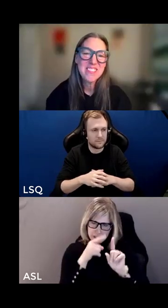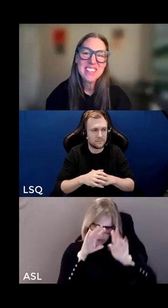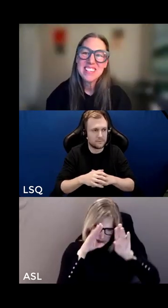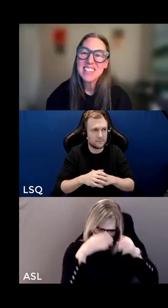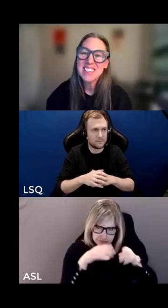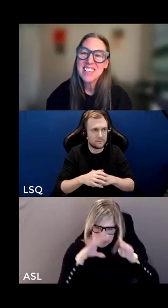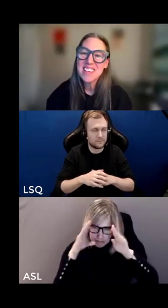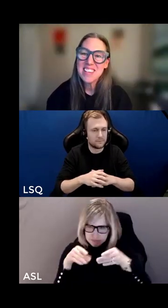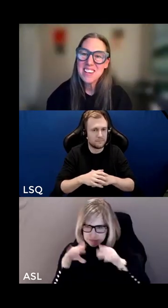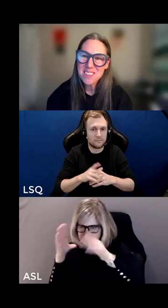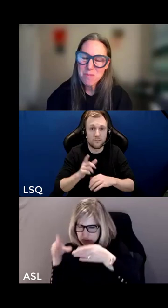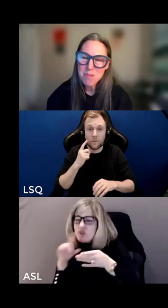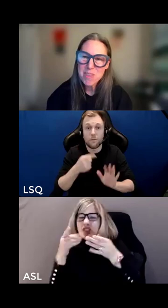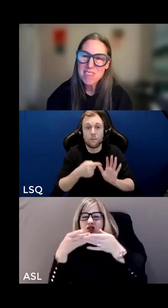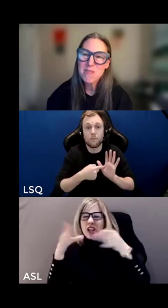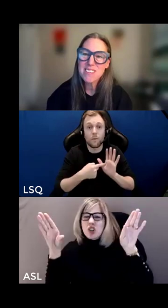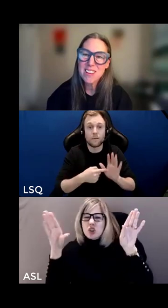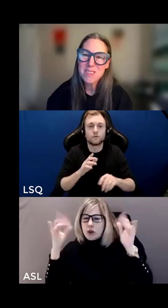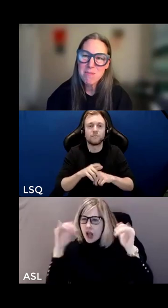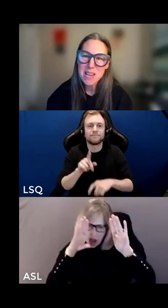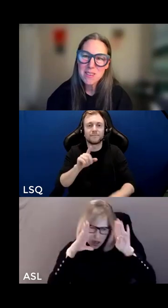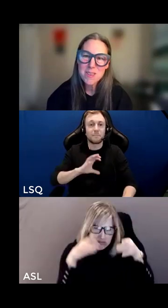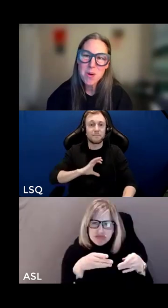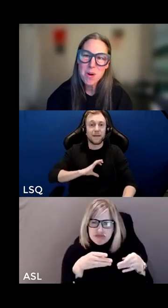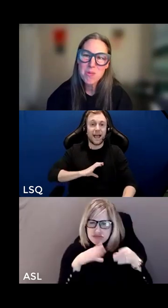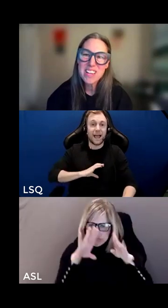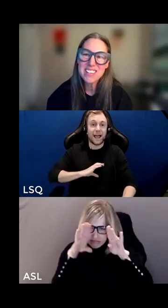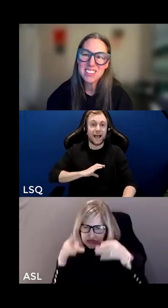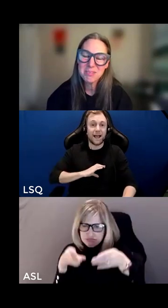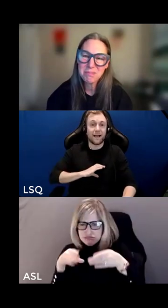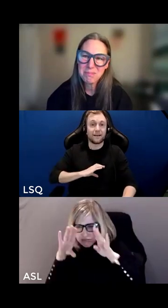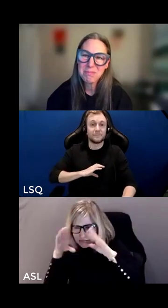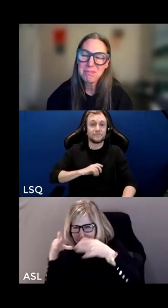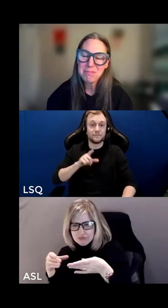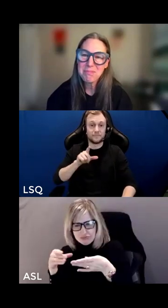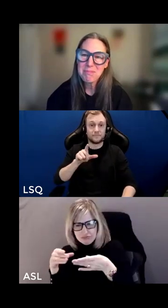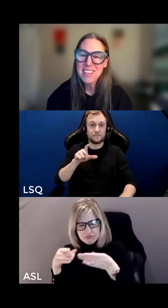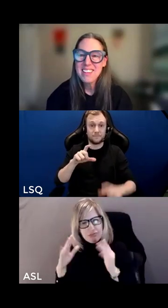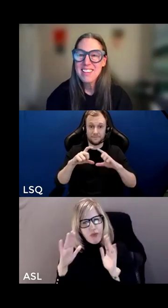let's get down to some specifics as we make this more real